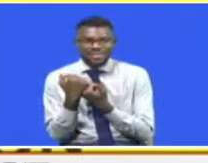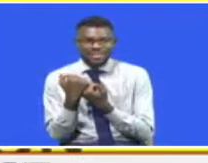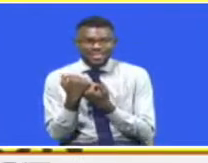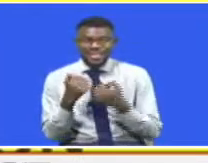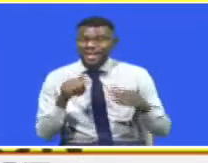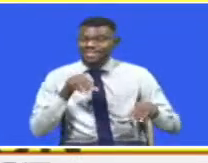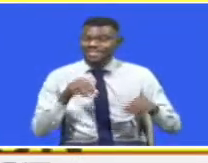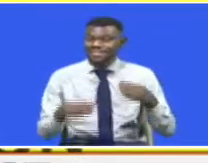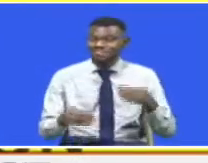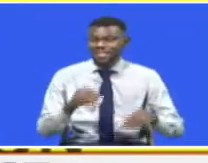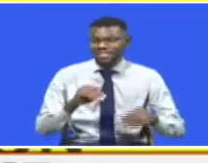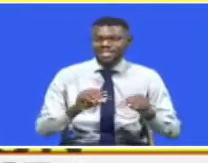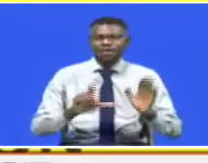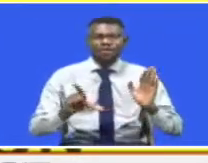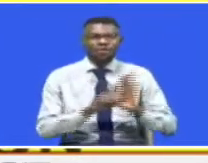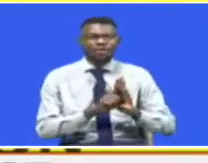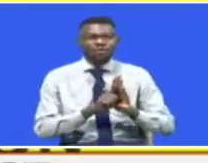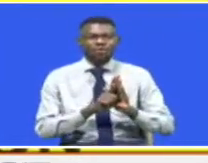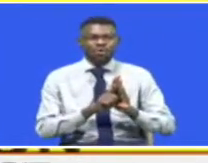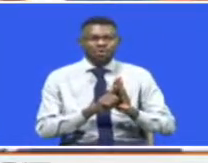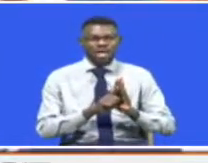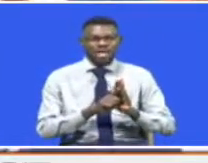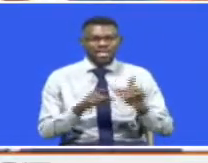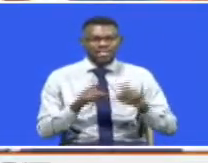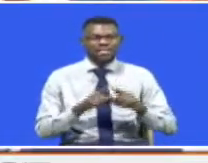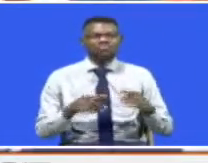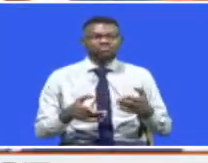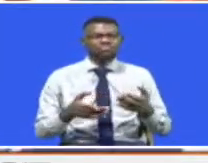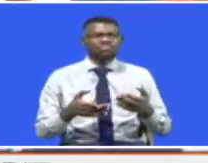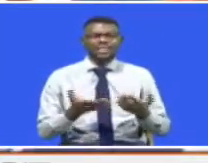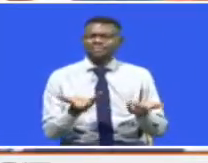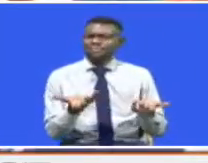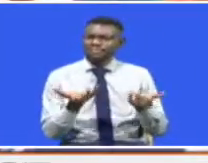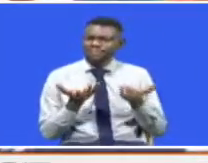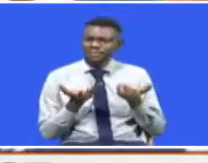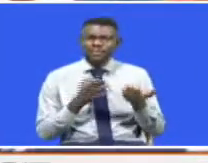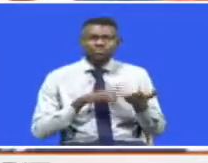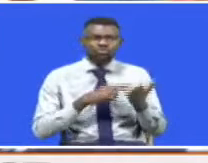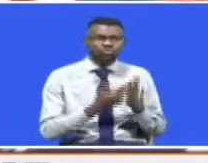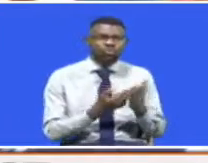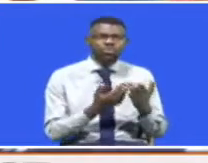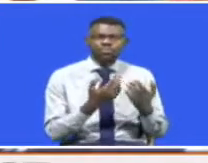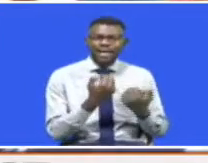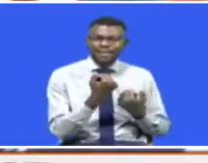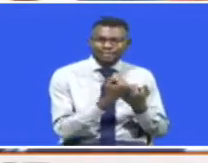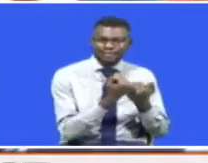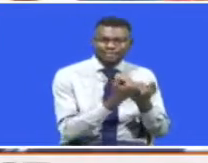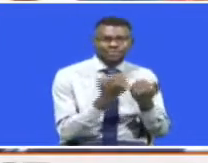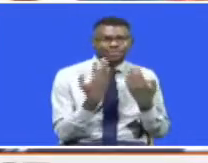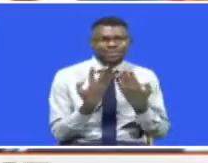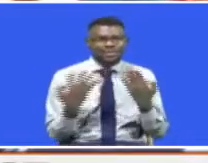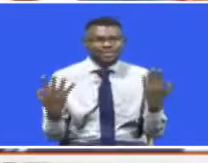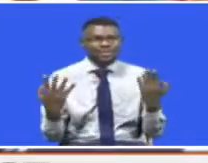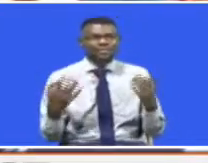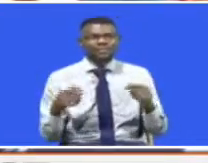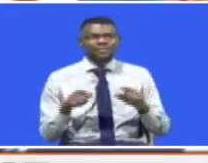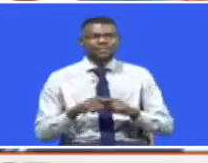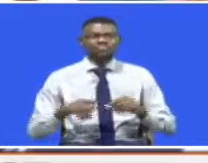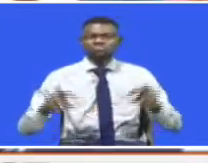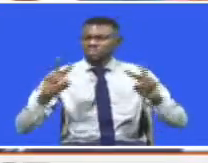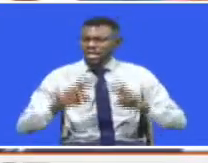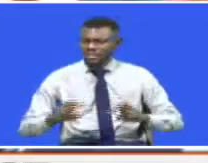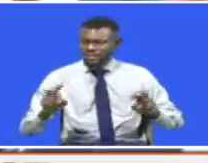Act of the National Assembly. These institutions also require a lot of resources on assistive devices, the assessment devices